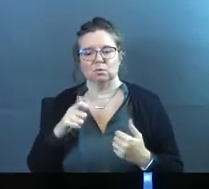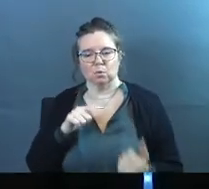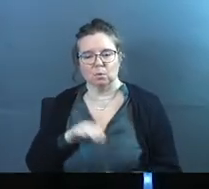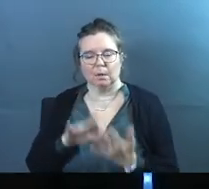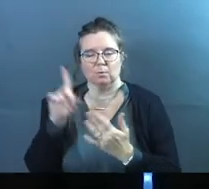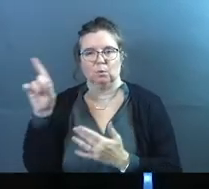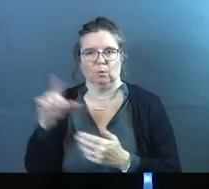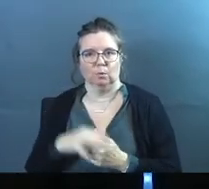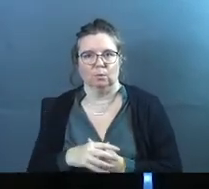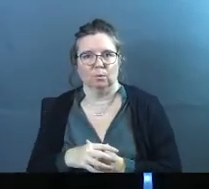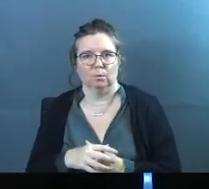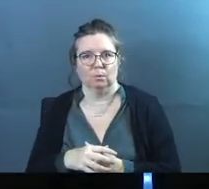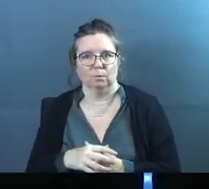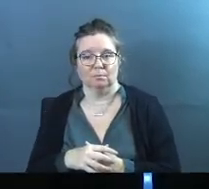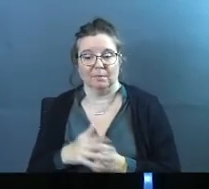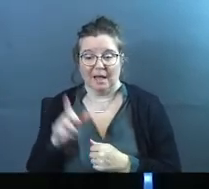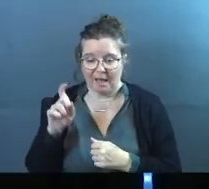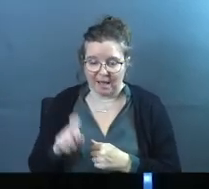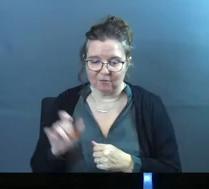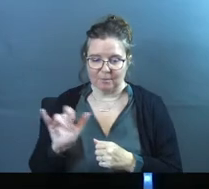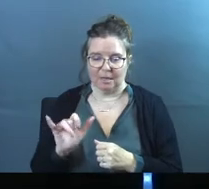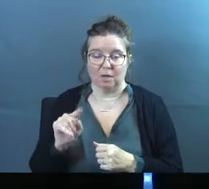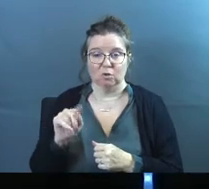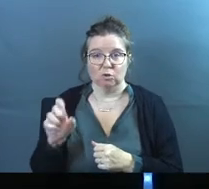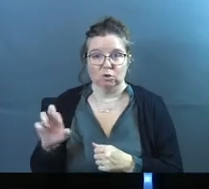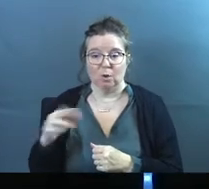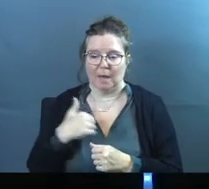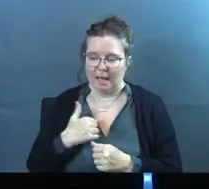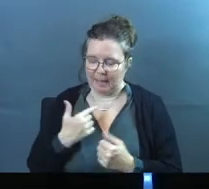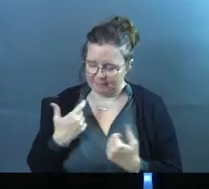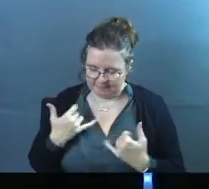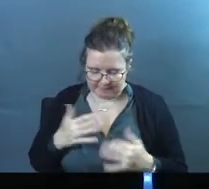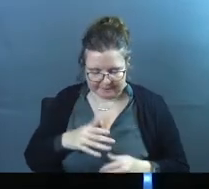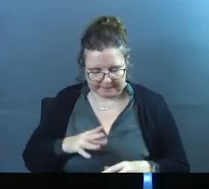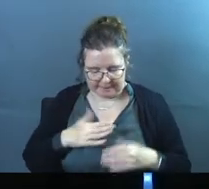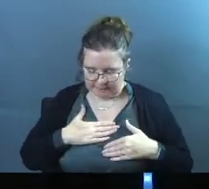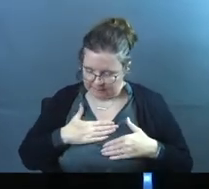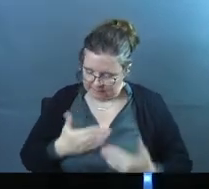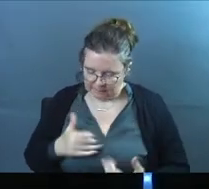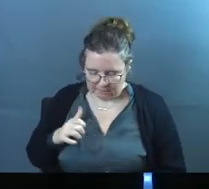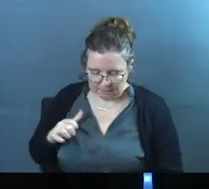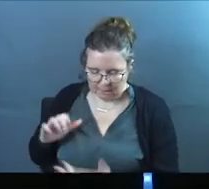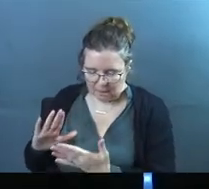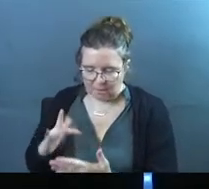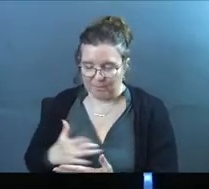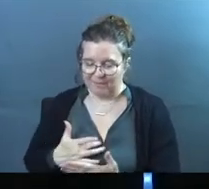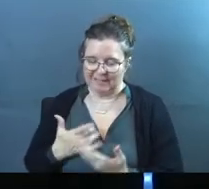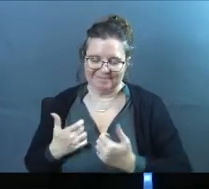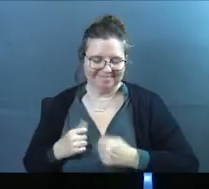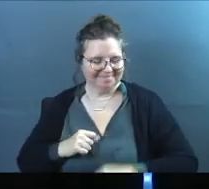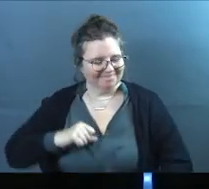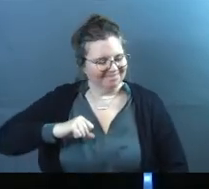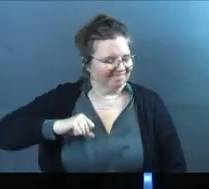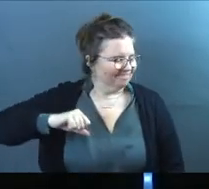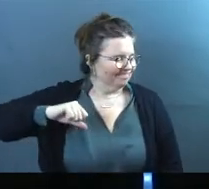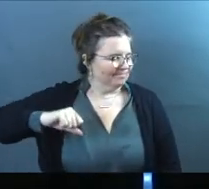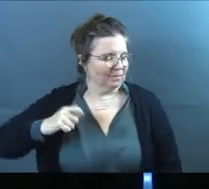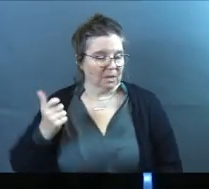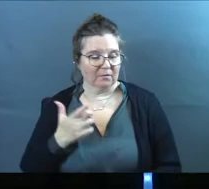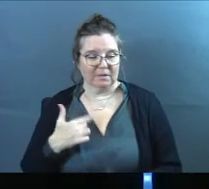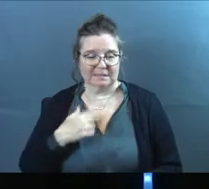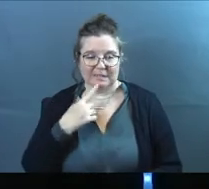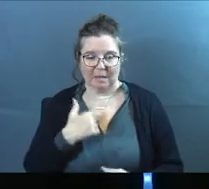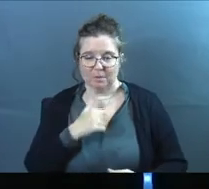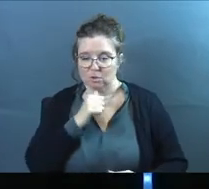come to you. I have to be like Tozer. I do come, God. Even when it feels like I don't want to. Even when everything else